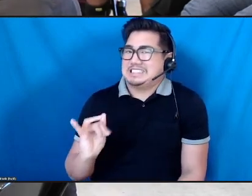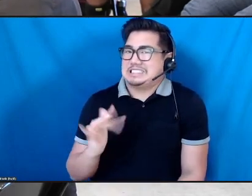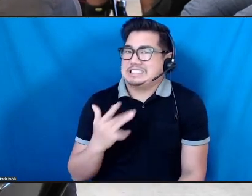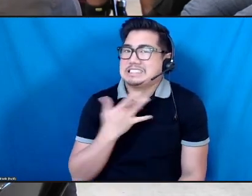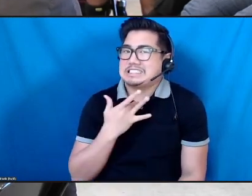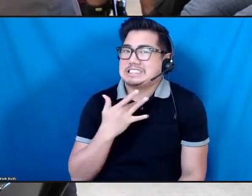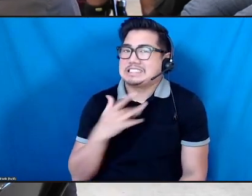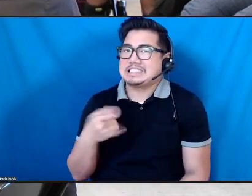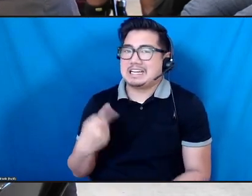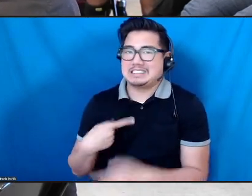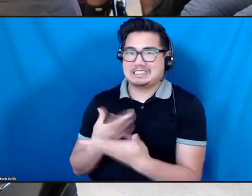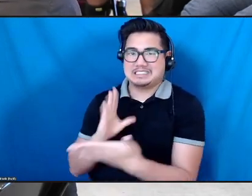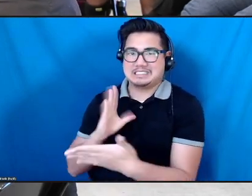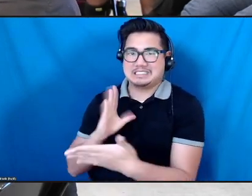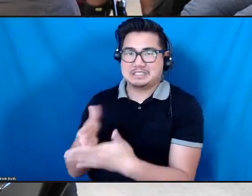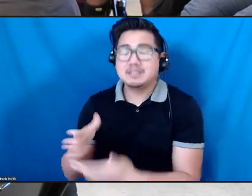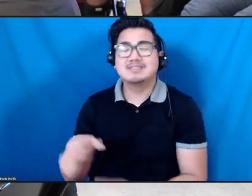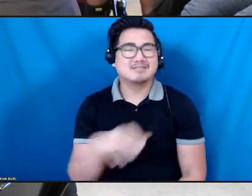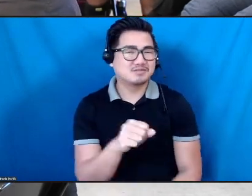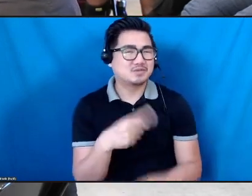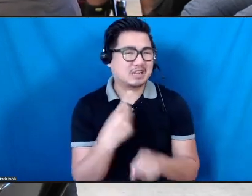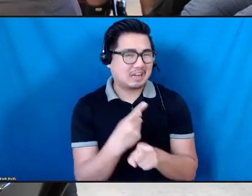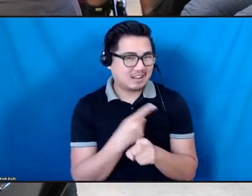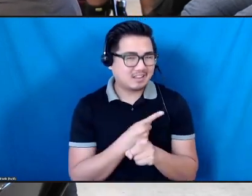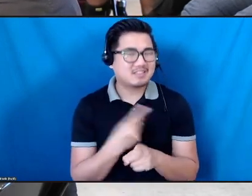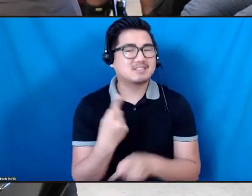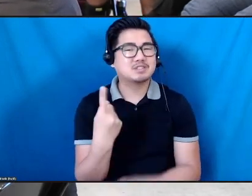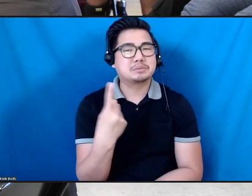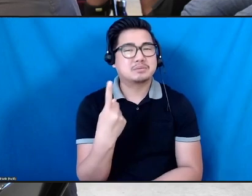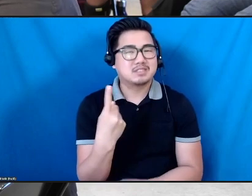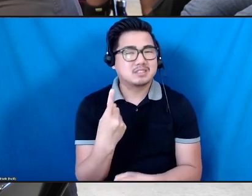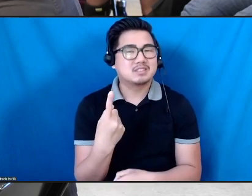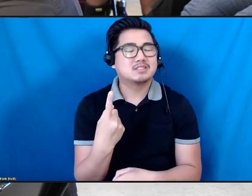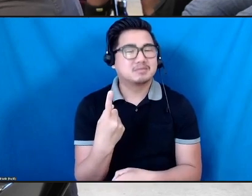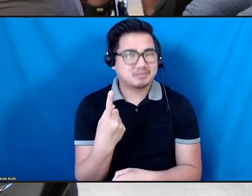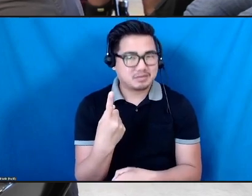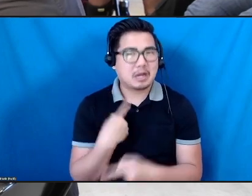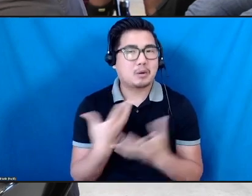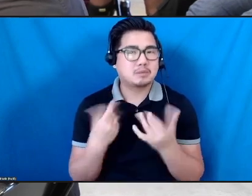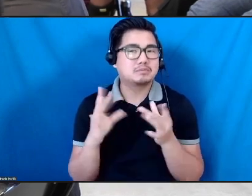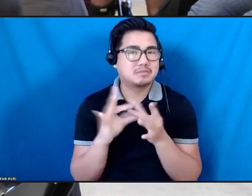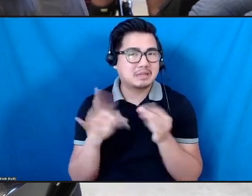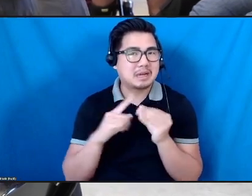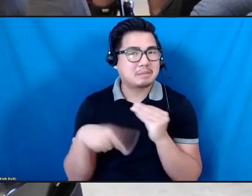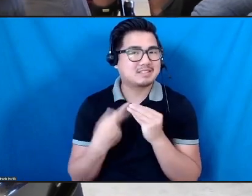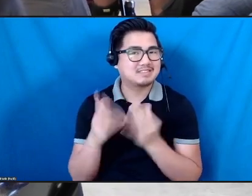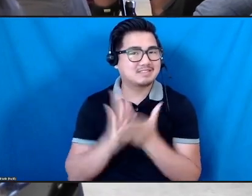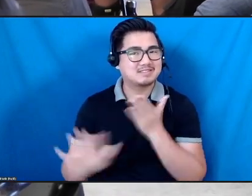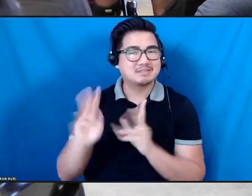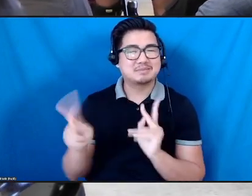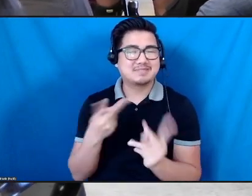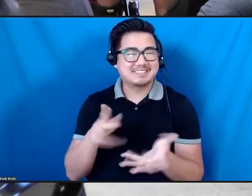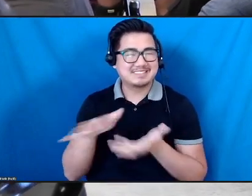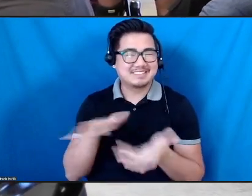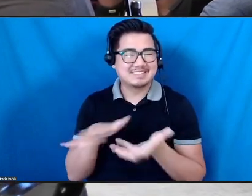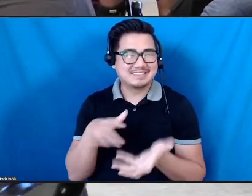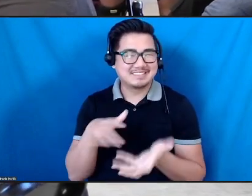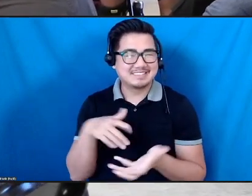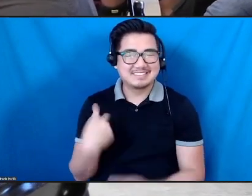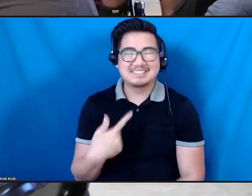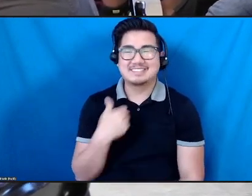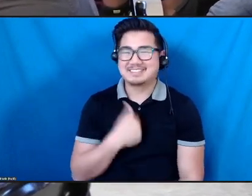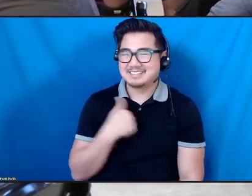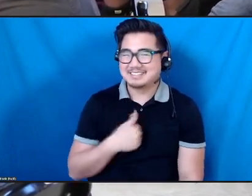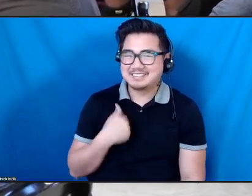You were right, because I had something else to say that was not about this, but I do have something to say about universities. I'm sorry, I'm sorry. But just as a